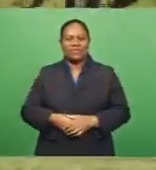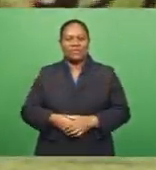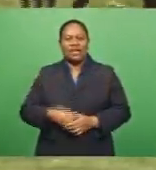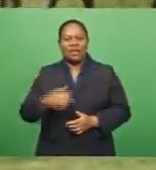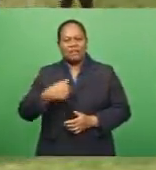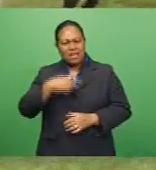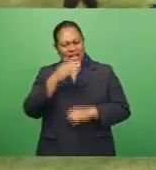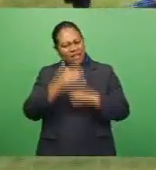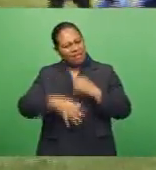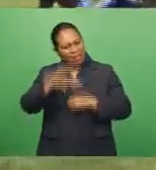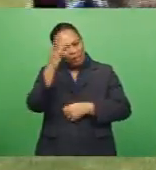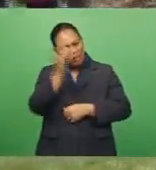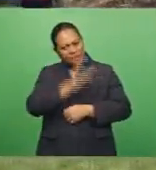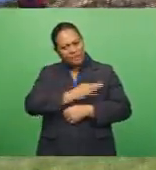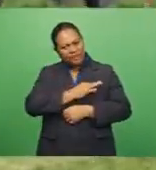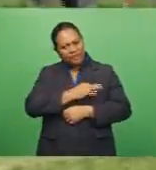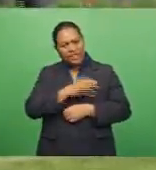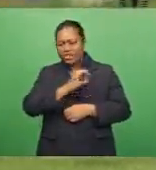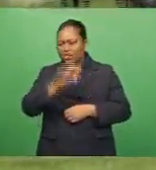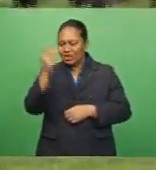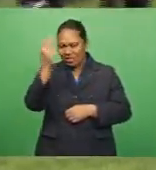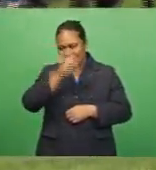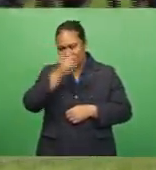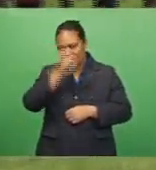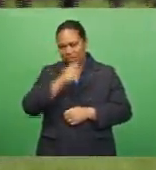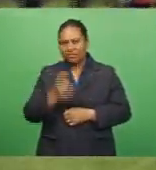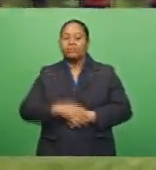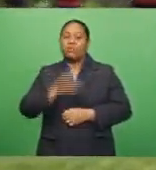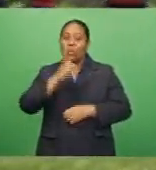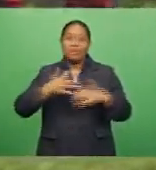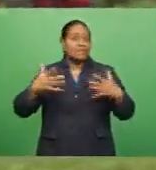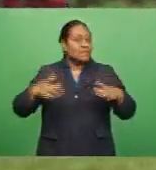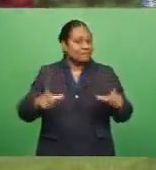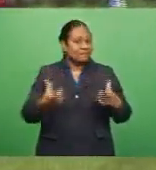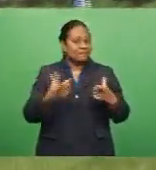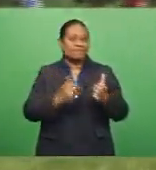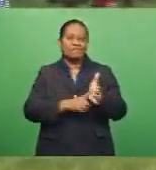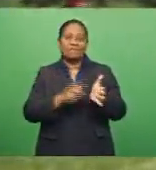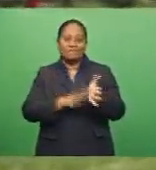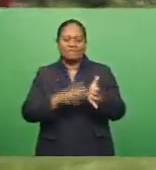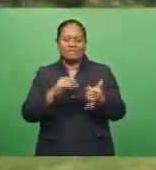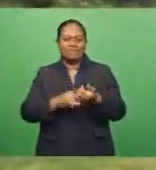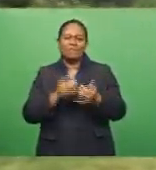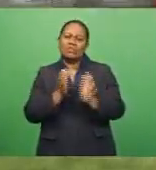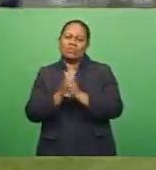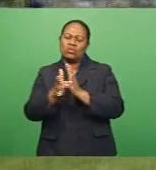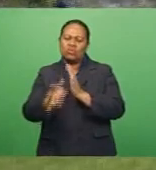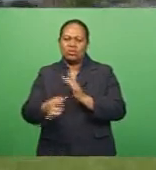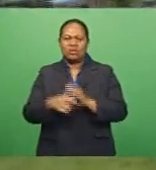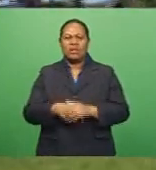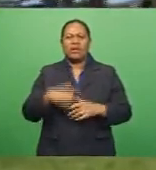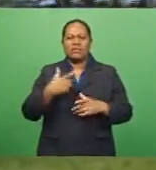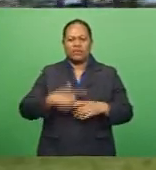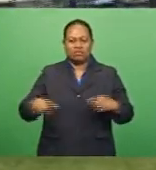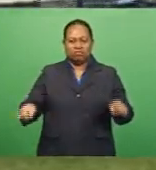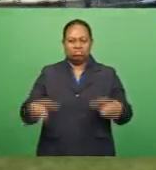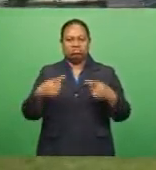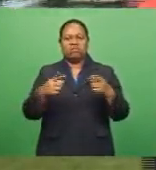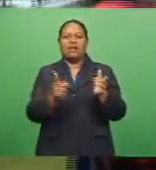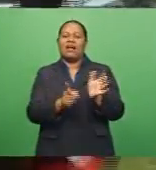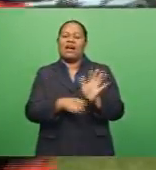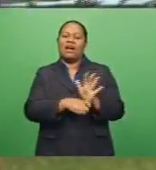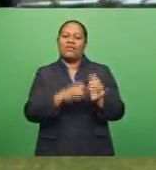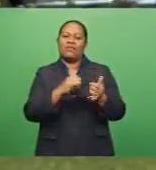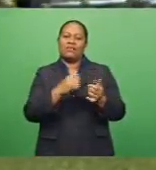it will not be a threat. One of the greatest challenges for the Lelin side is going up against rivals Ratu Kandavulevu School